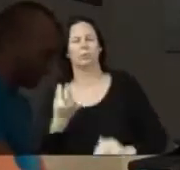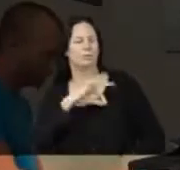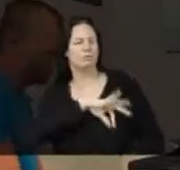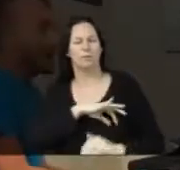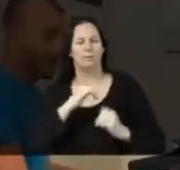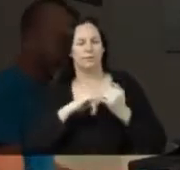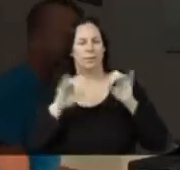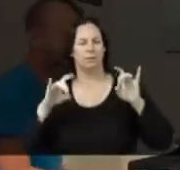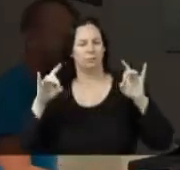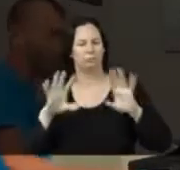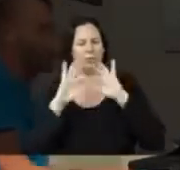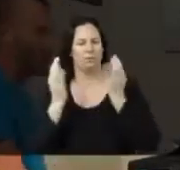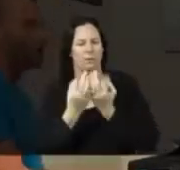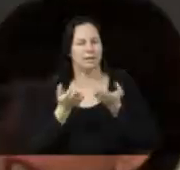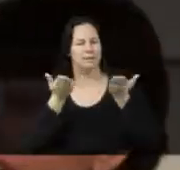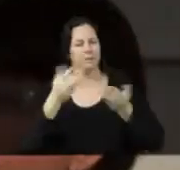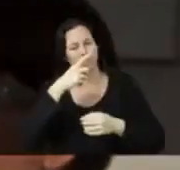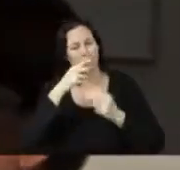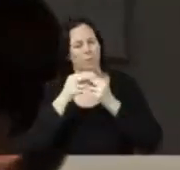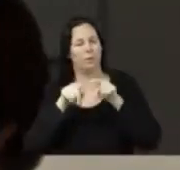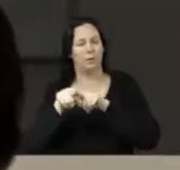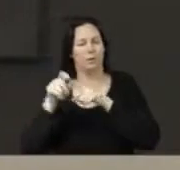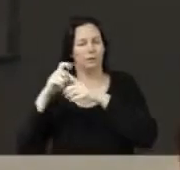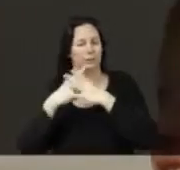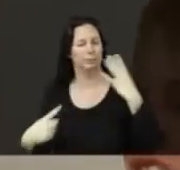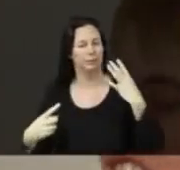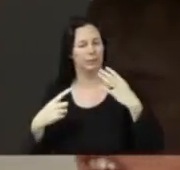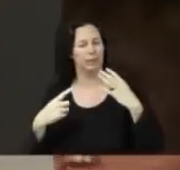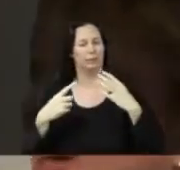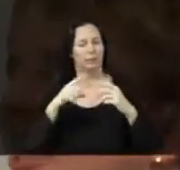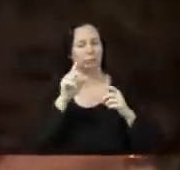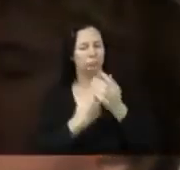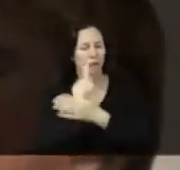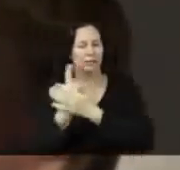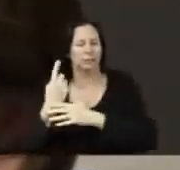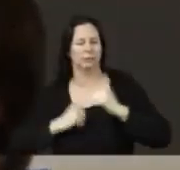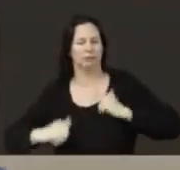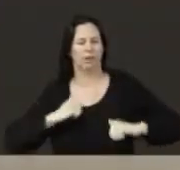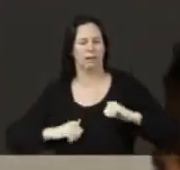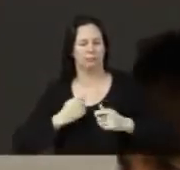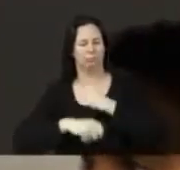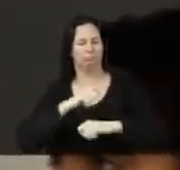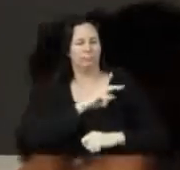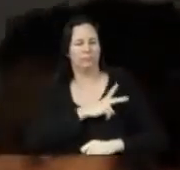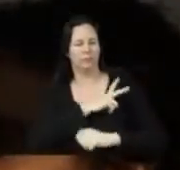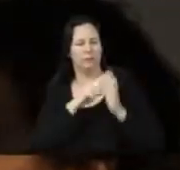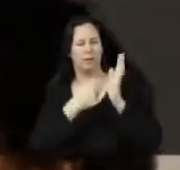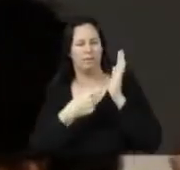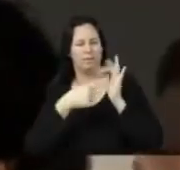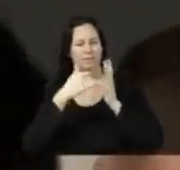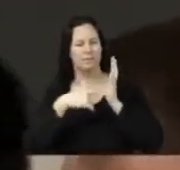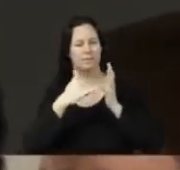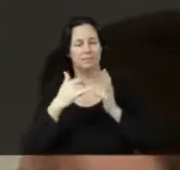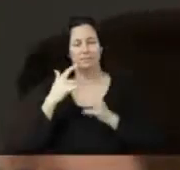a not-for-profit South Australian organisation giving people with learning disabilities the chance to be trained as professional artists.